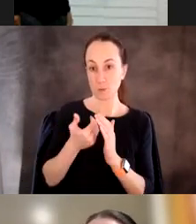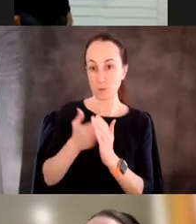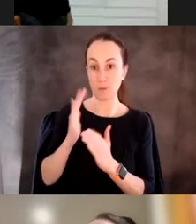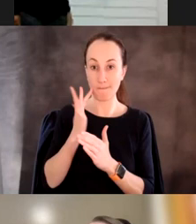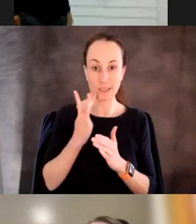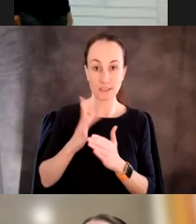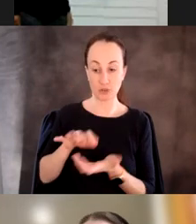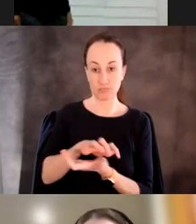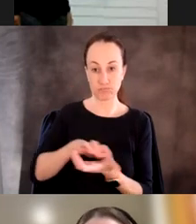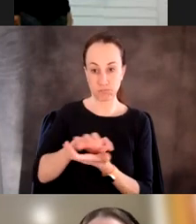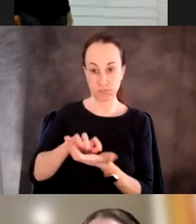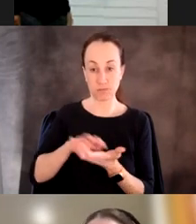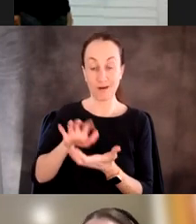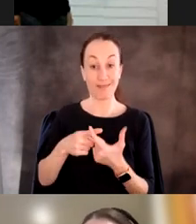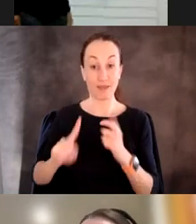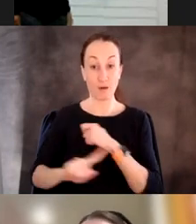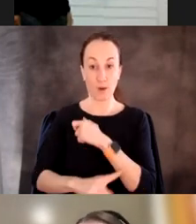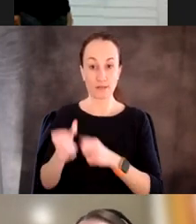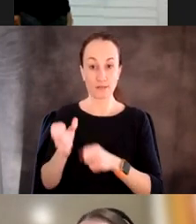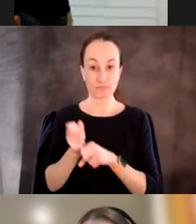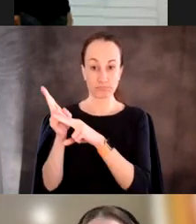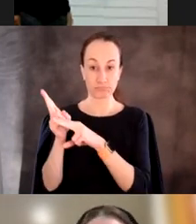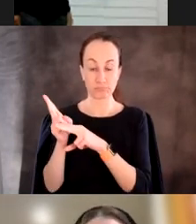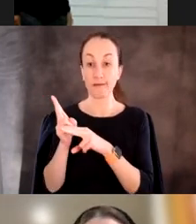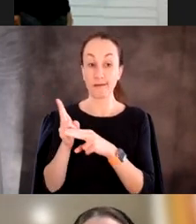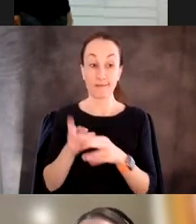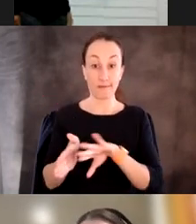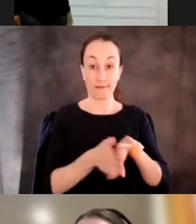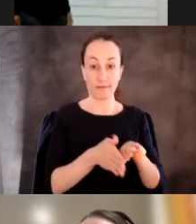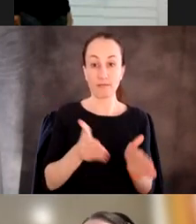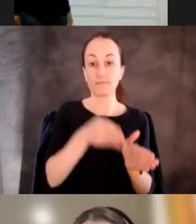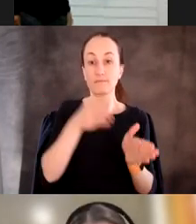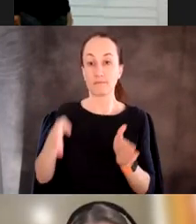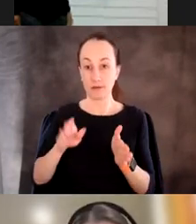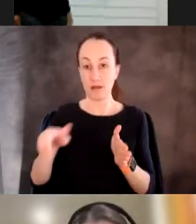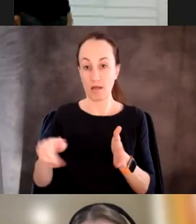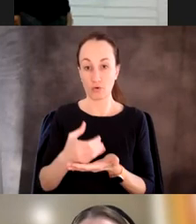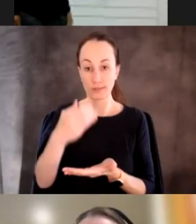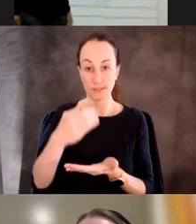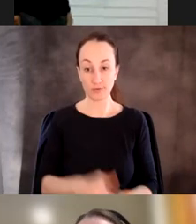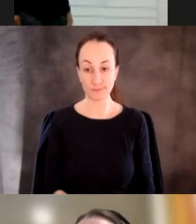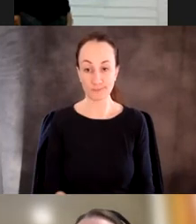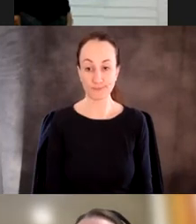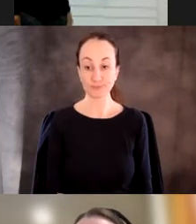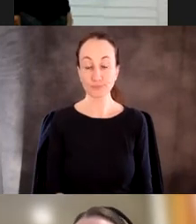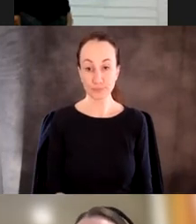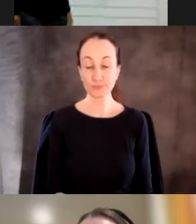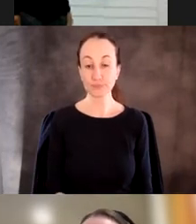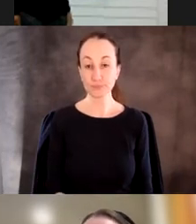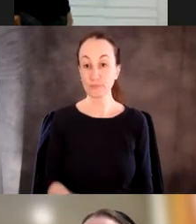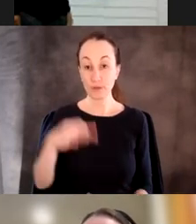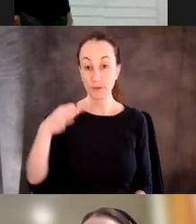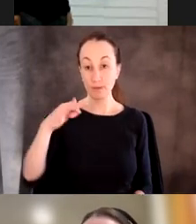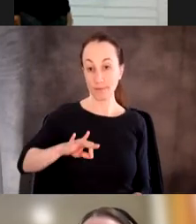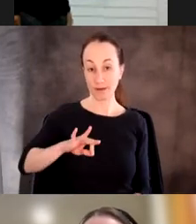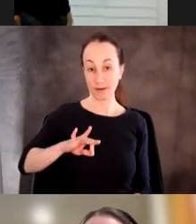And then off it goes to go service some other, some other container. And the benefit of